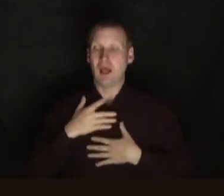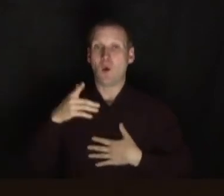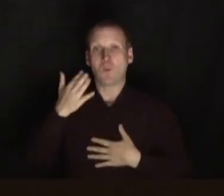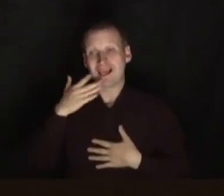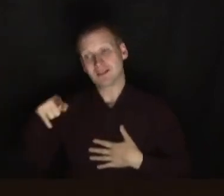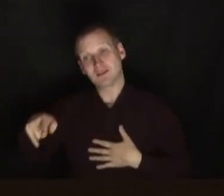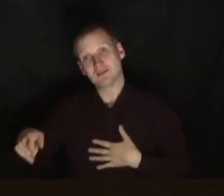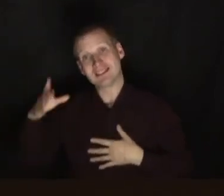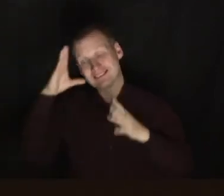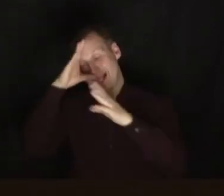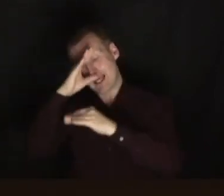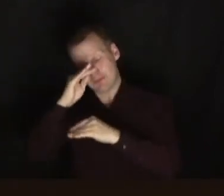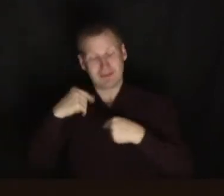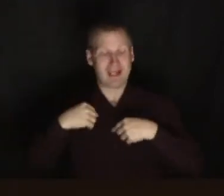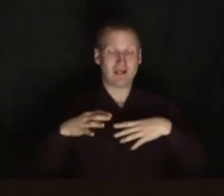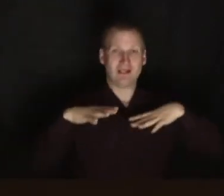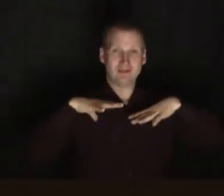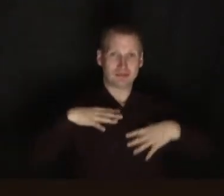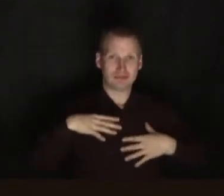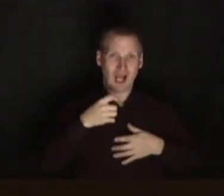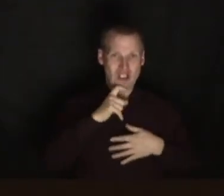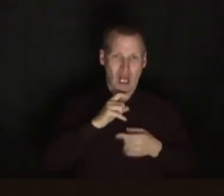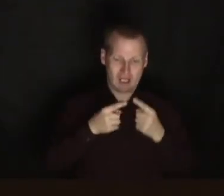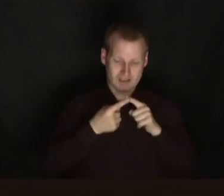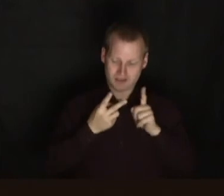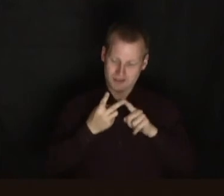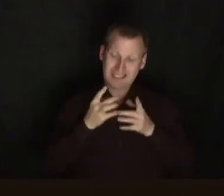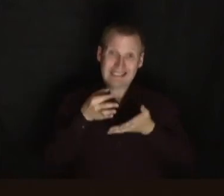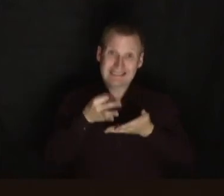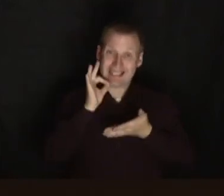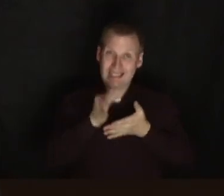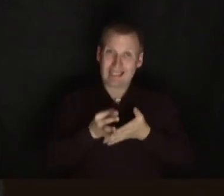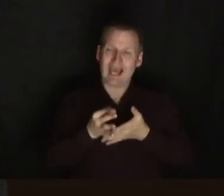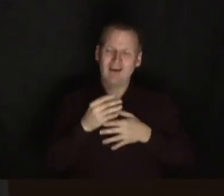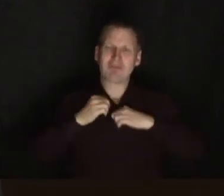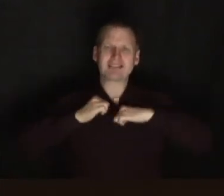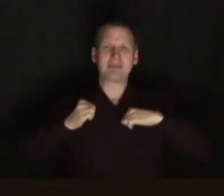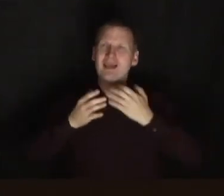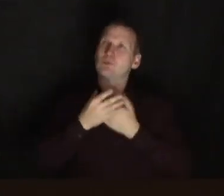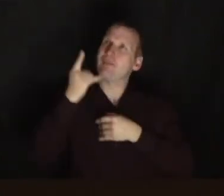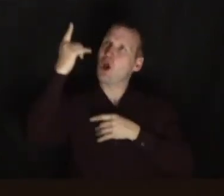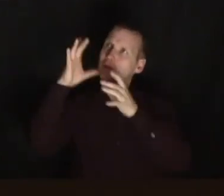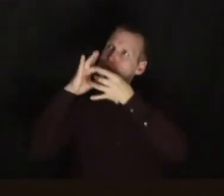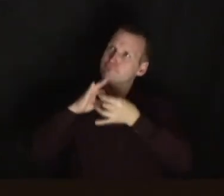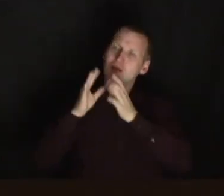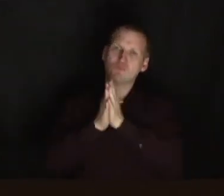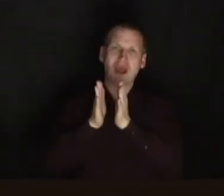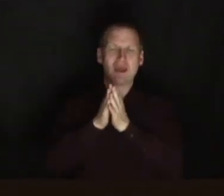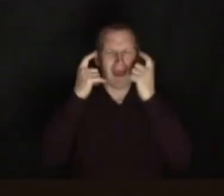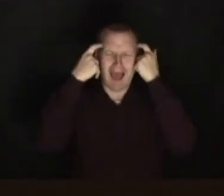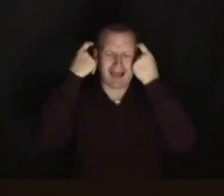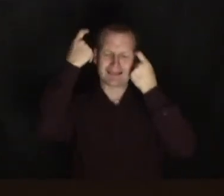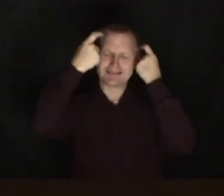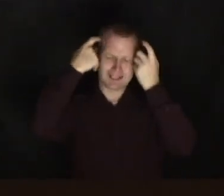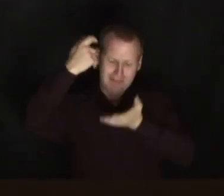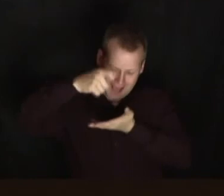to have a cup of tea, sneaky bit of chocolate and connect with God, have my space with him. Now my mind wanders and my handwriting